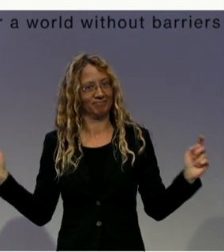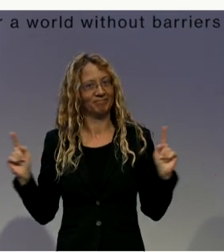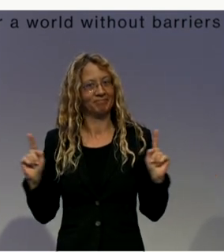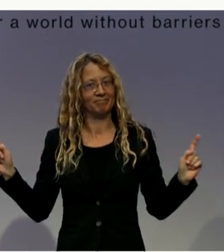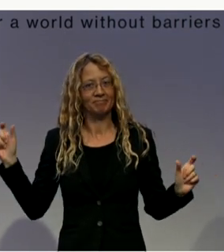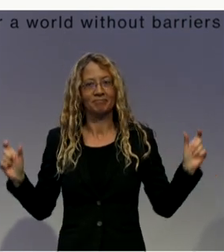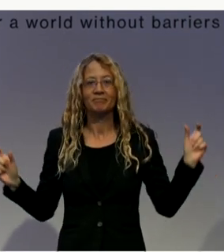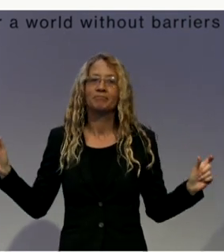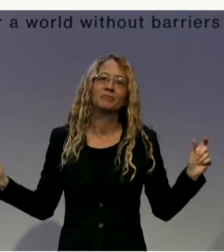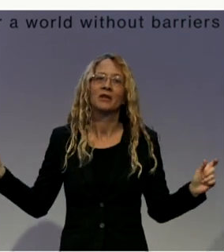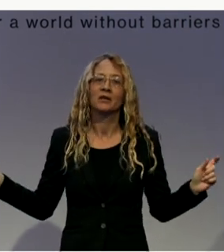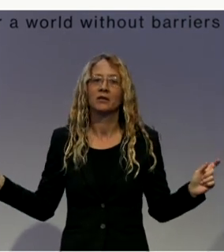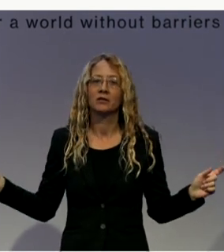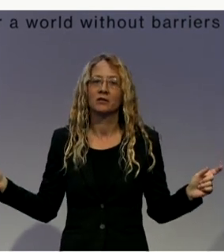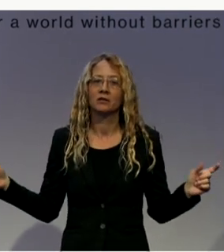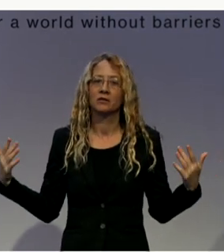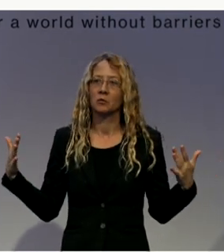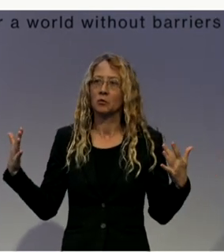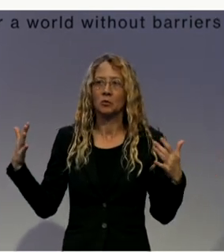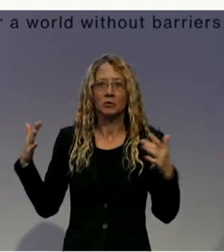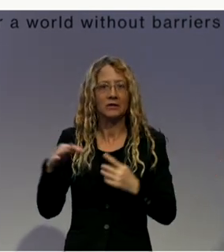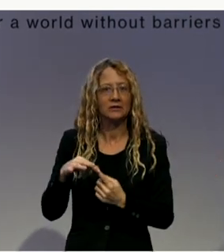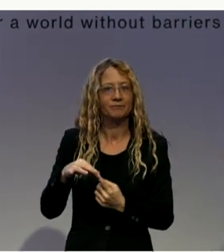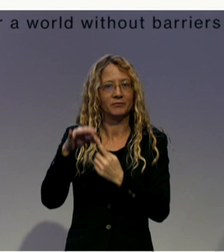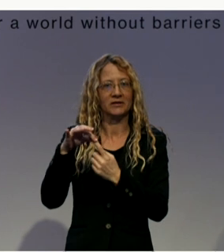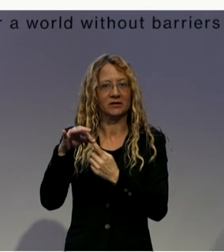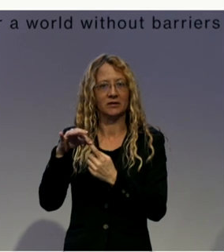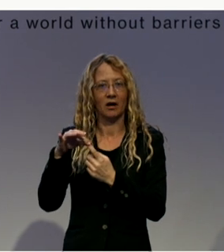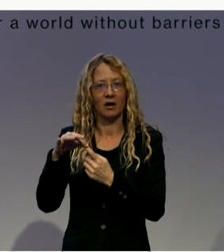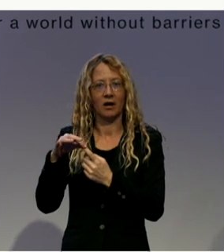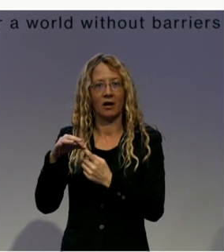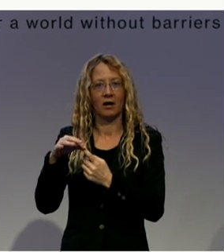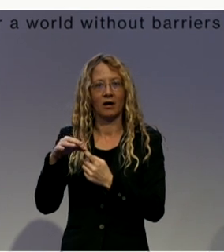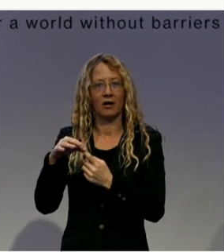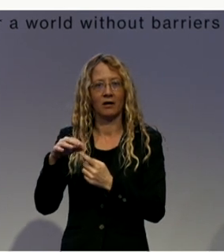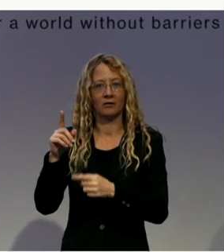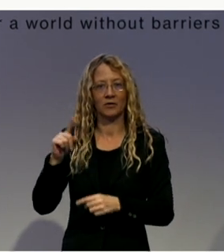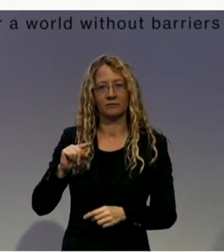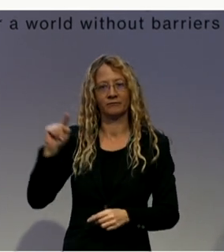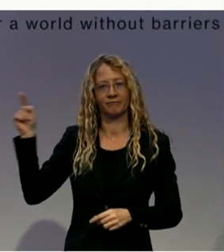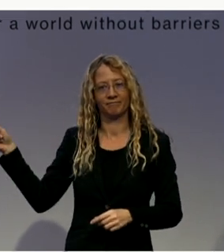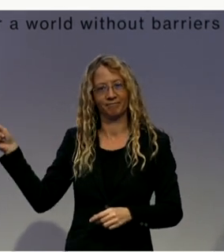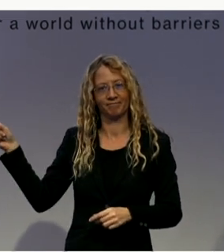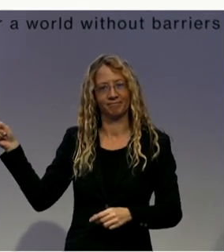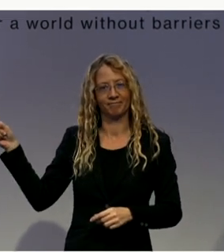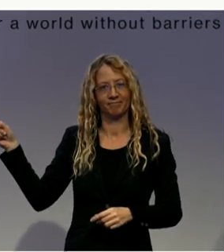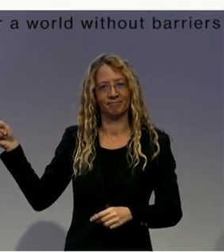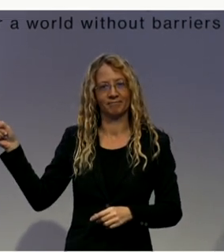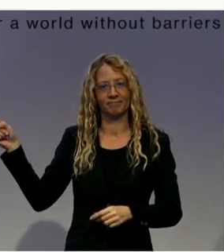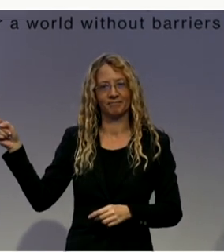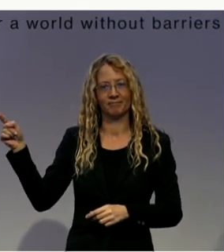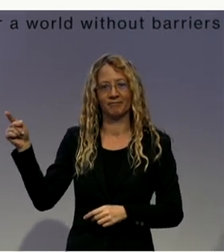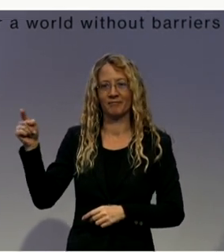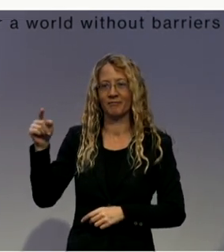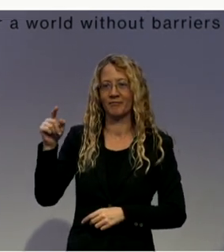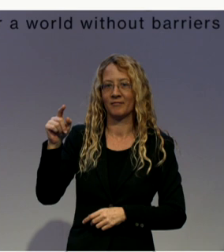It's Evelyn, no, it's Kelsey Finlay. Here to my right and then also to your left, is